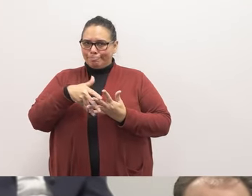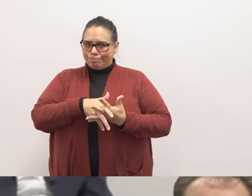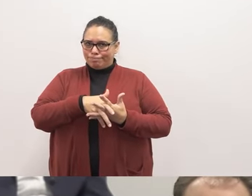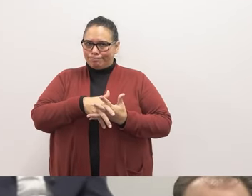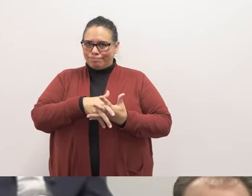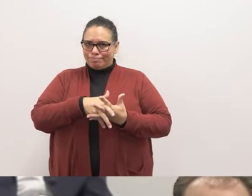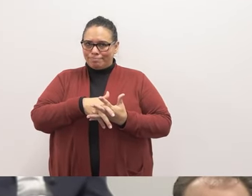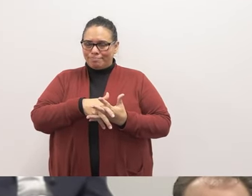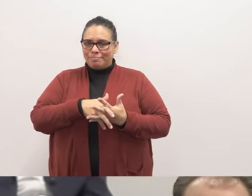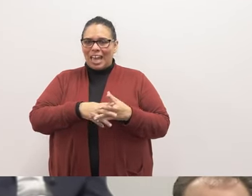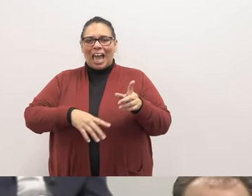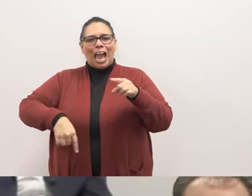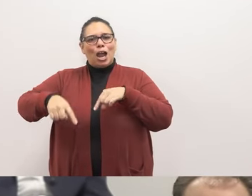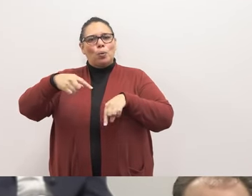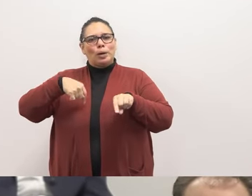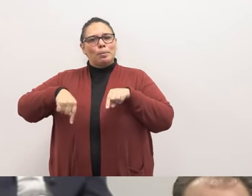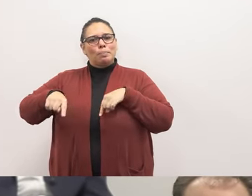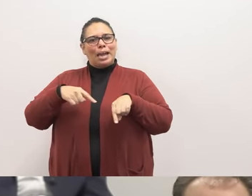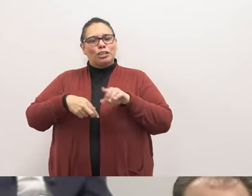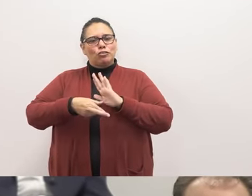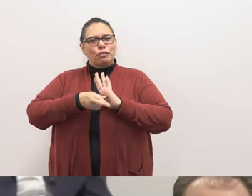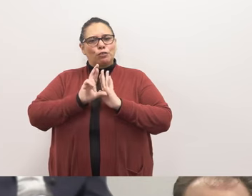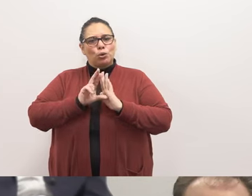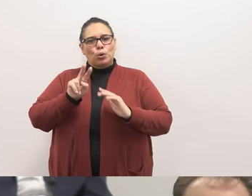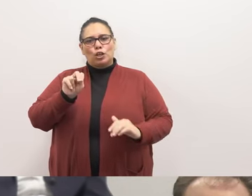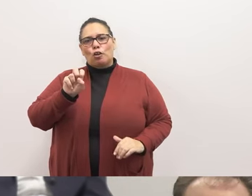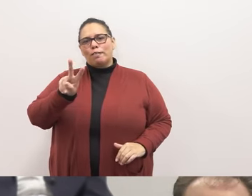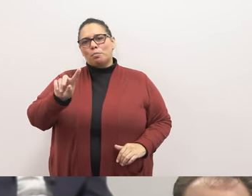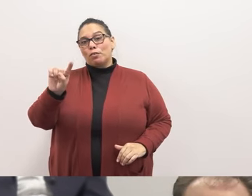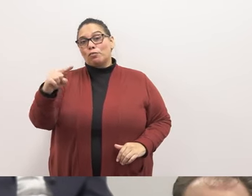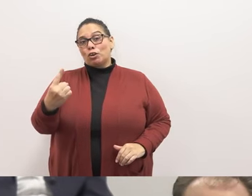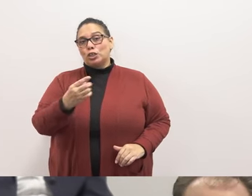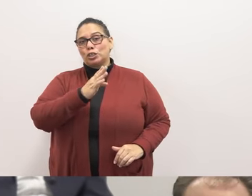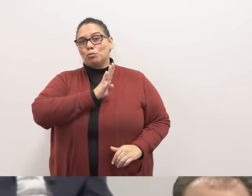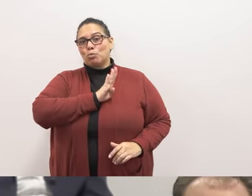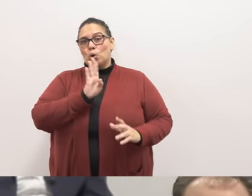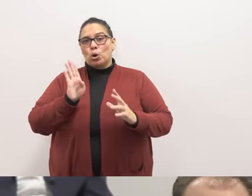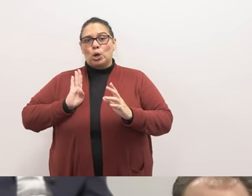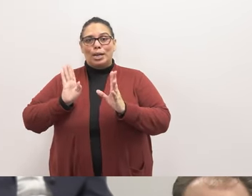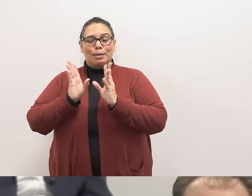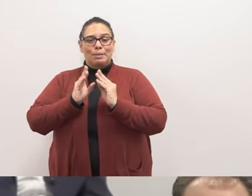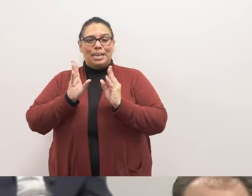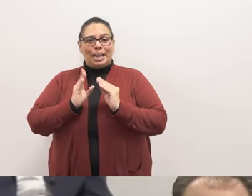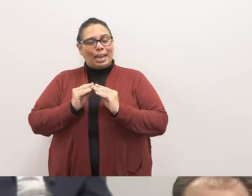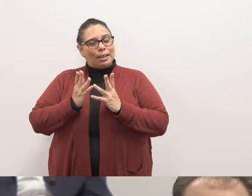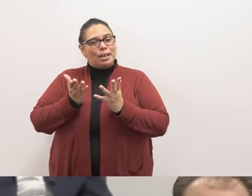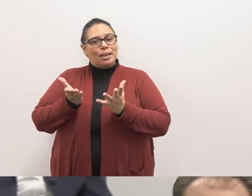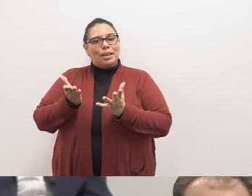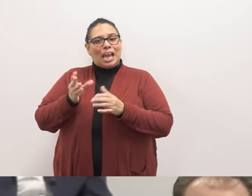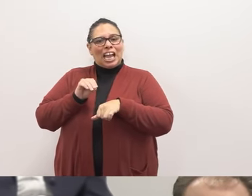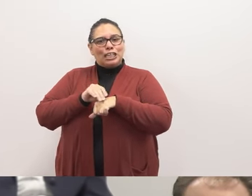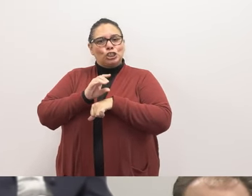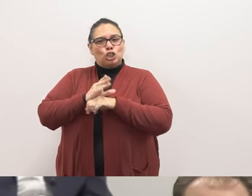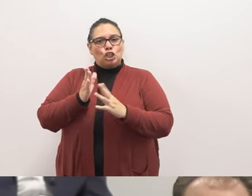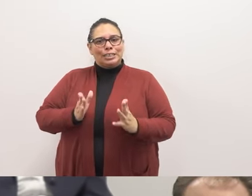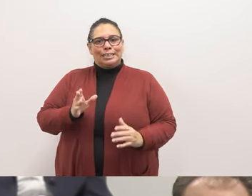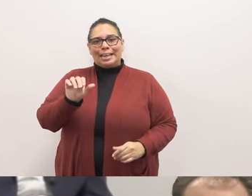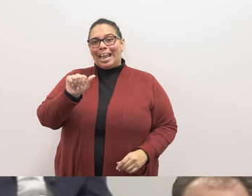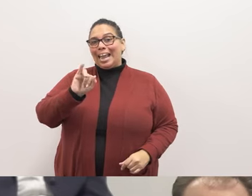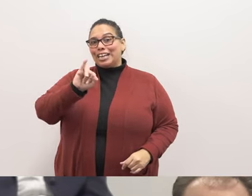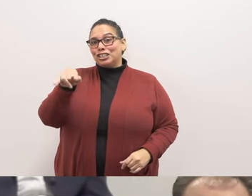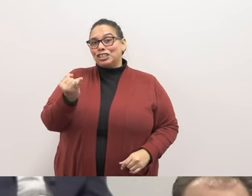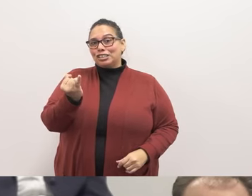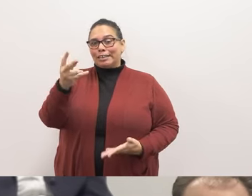I went back to review the November 1st board meeting when your very own board consultant, AJ, stood in this very room and expressed